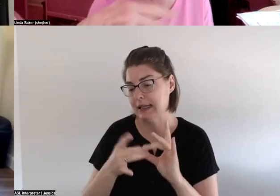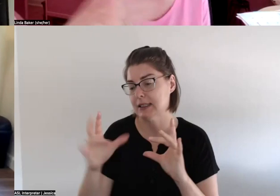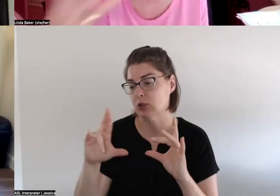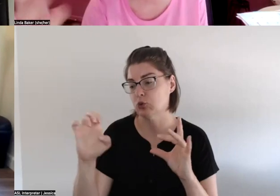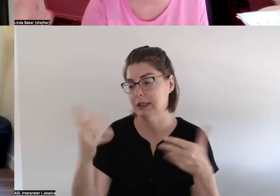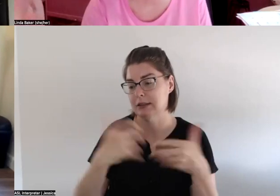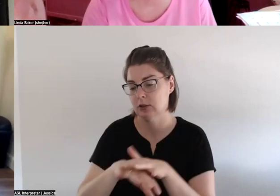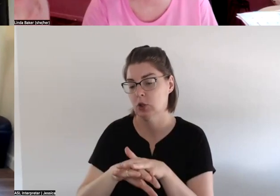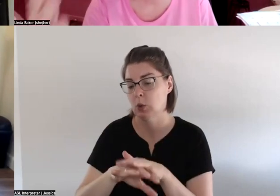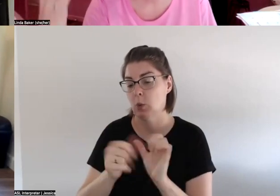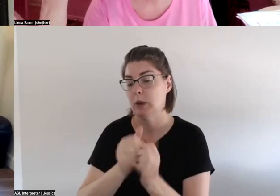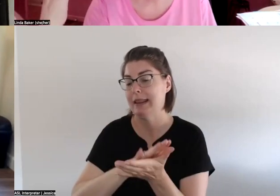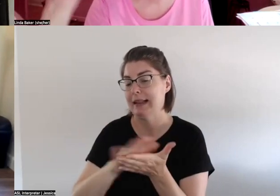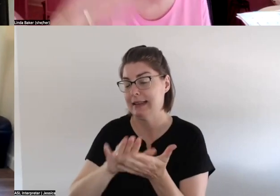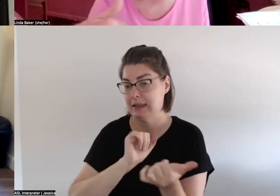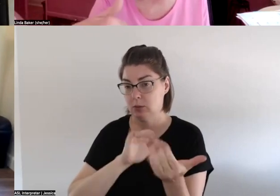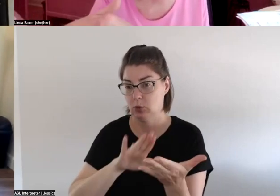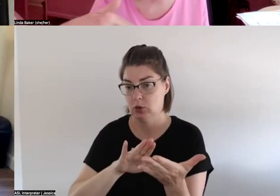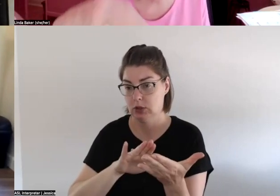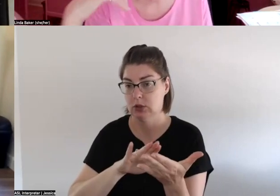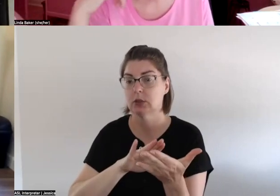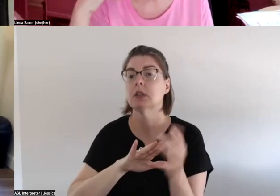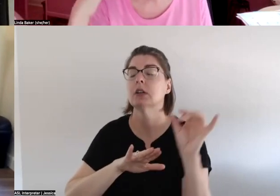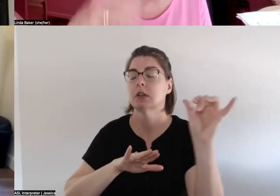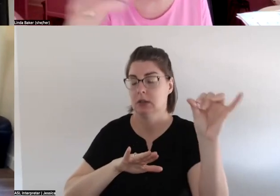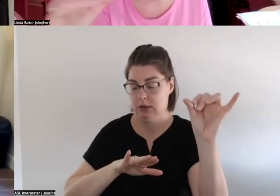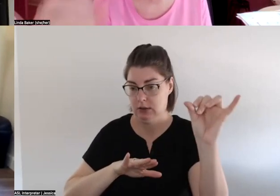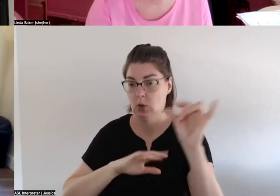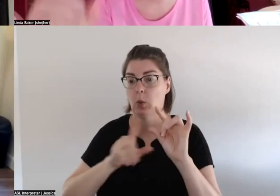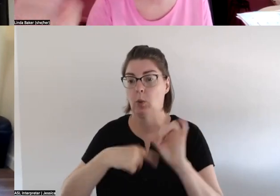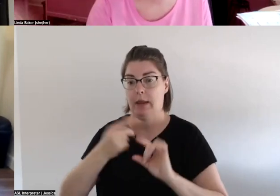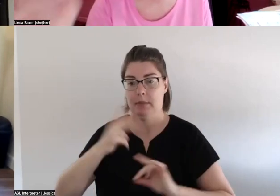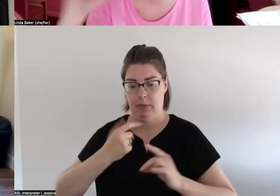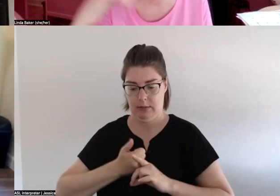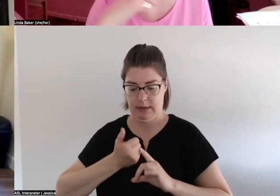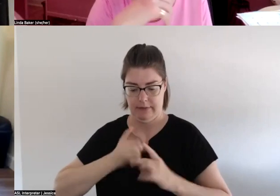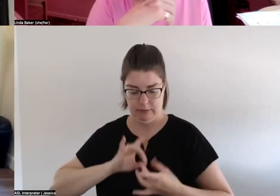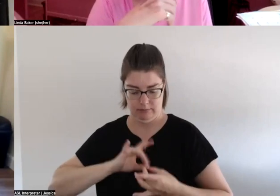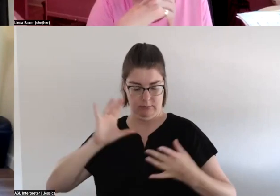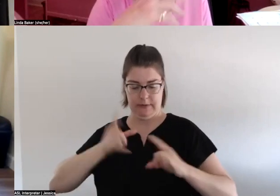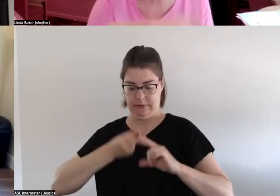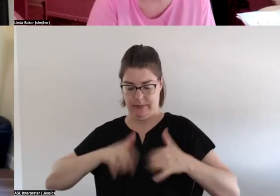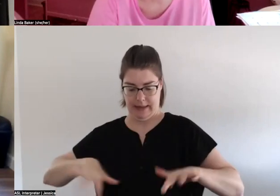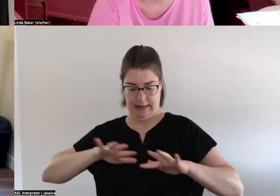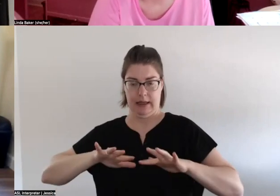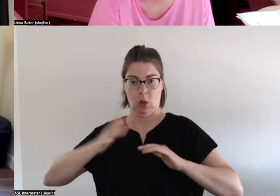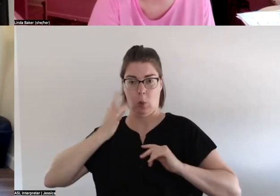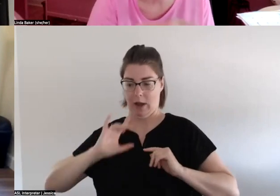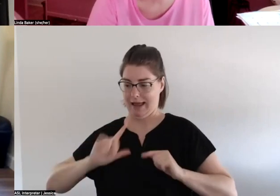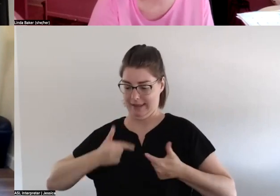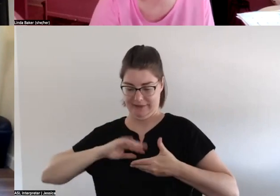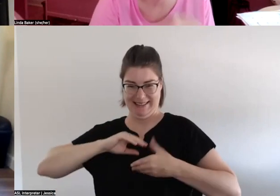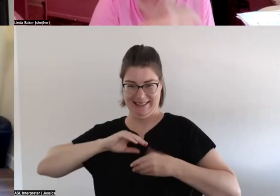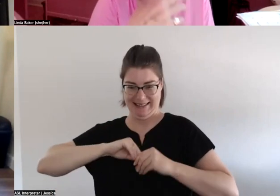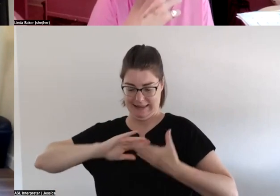with cleansing practices when people are disconnected from the land due to their urban